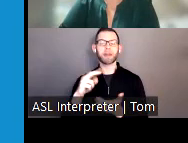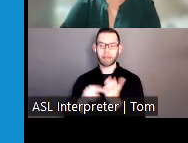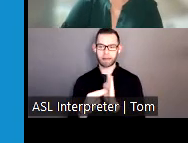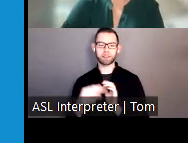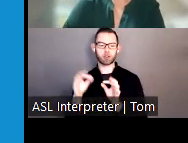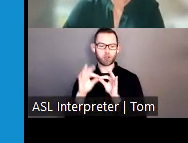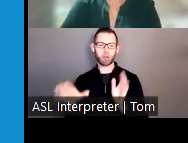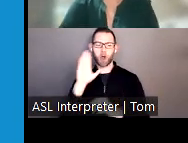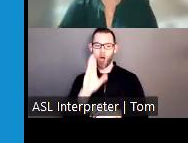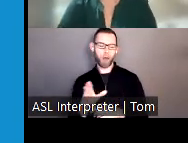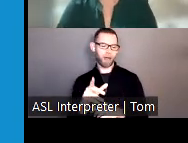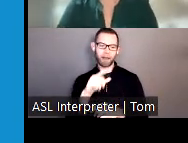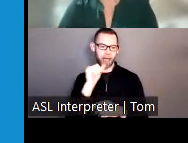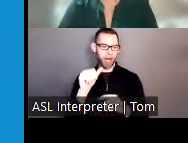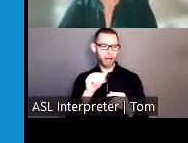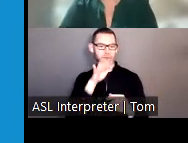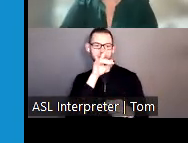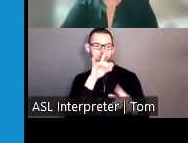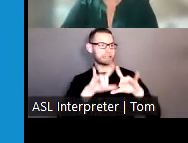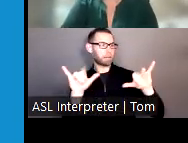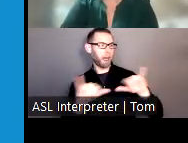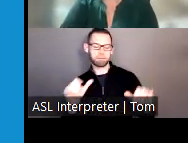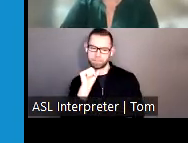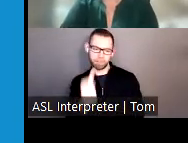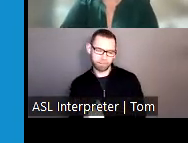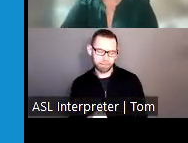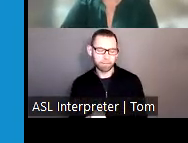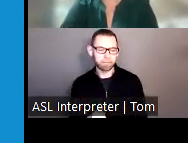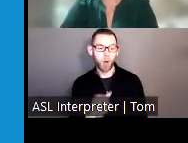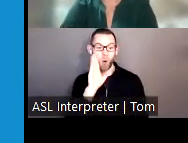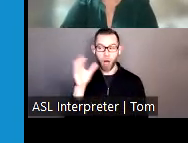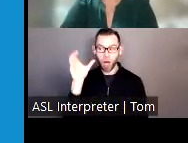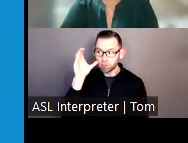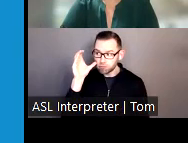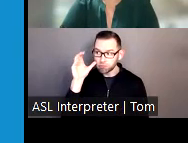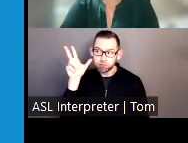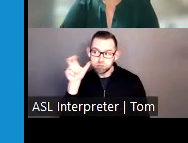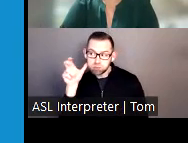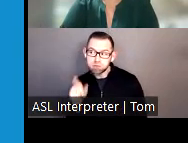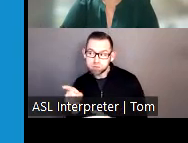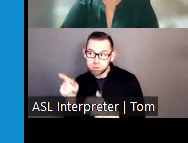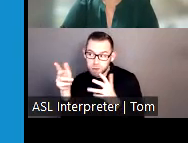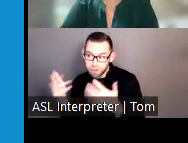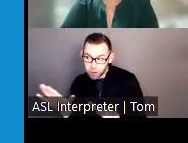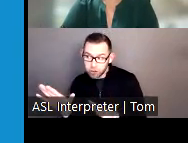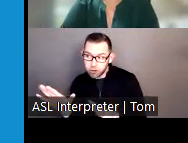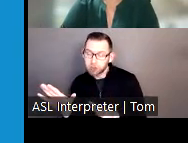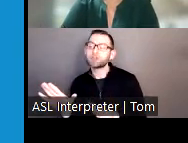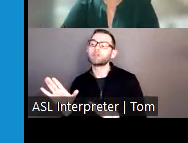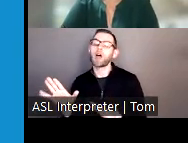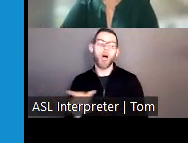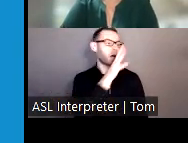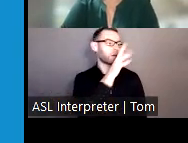time or simultaneous interpretation. The reason is the interpreter has to switch back and forth between channels